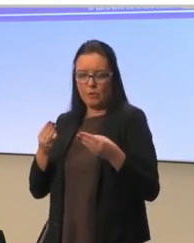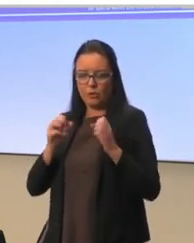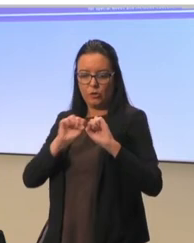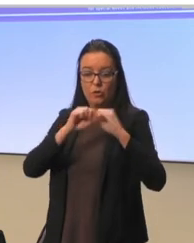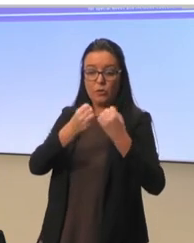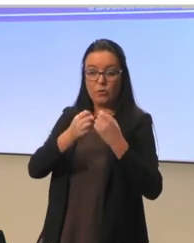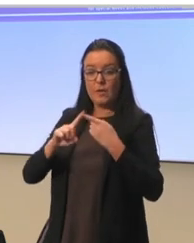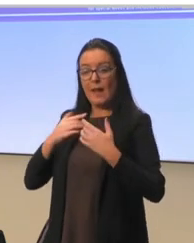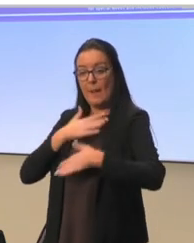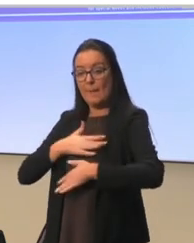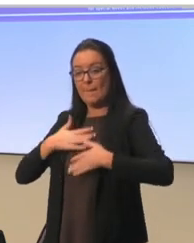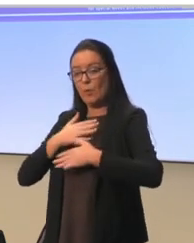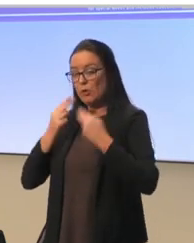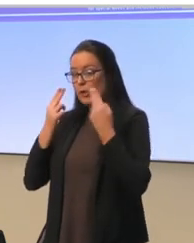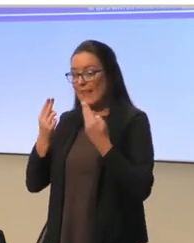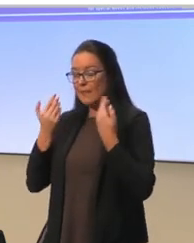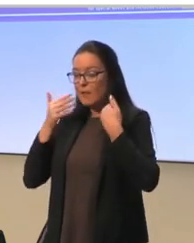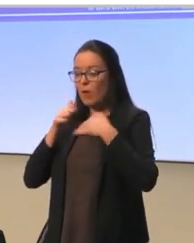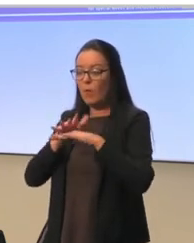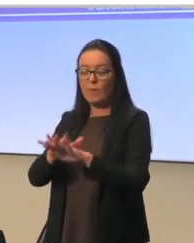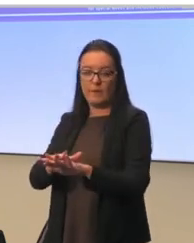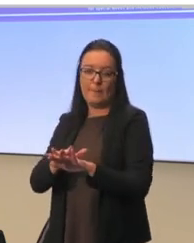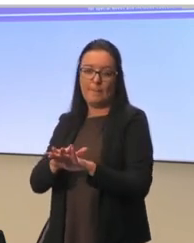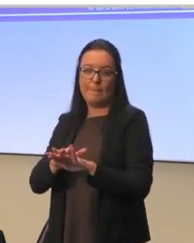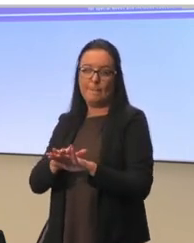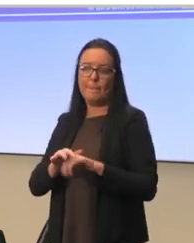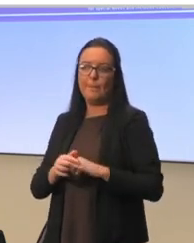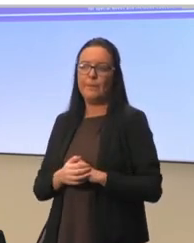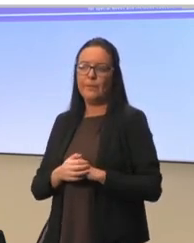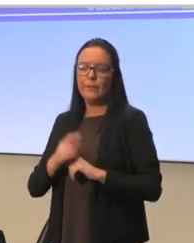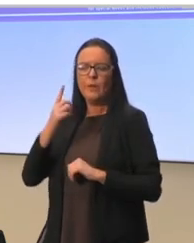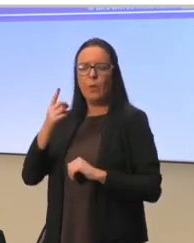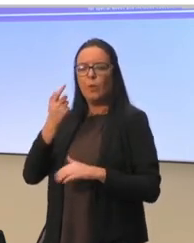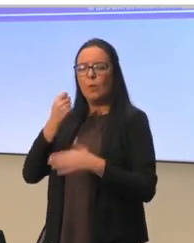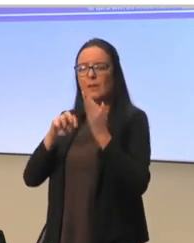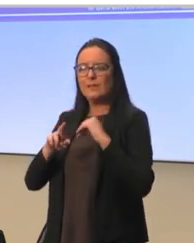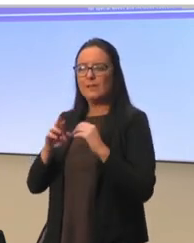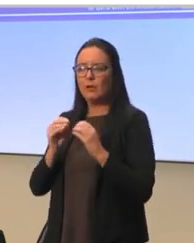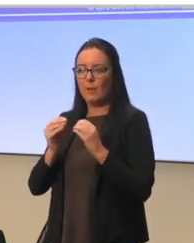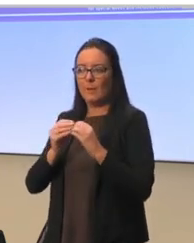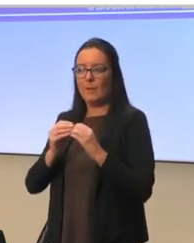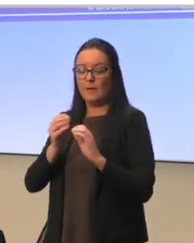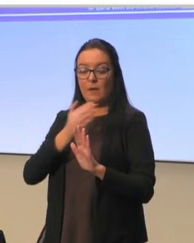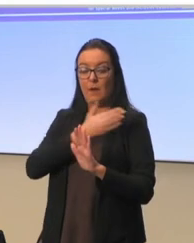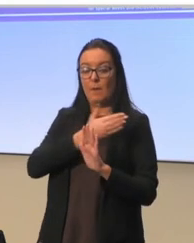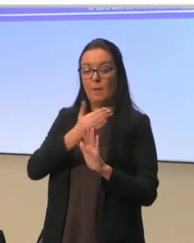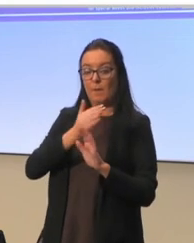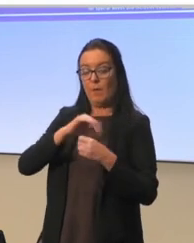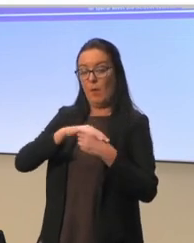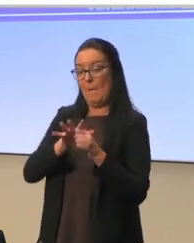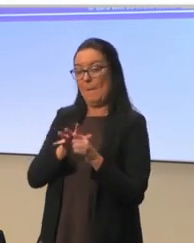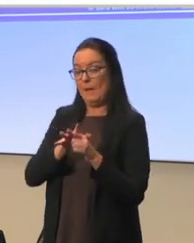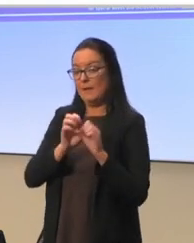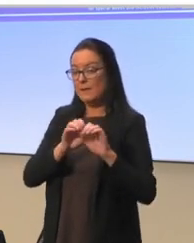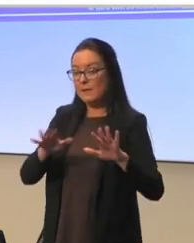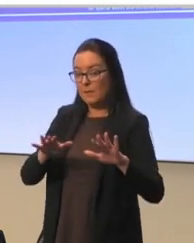overlap. Another teacher said that before the pandemic, cooperation was just the word. Now, this word has been